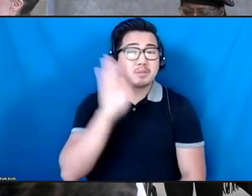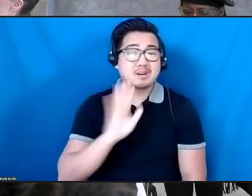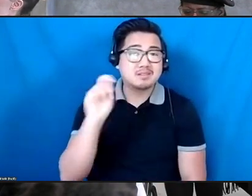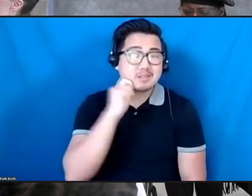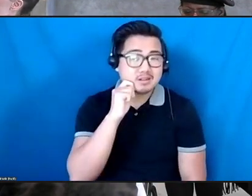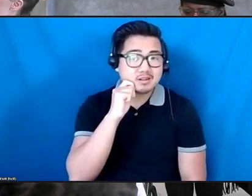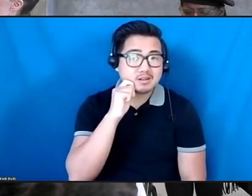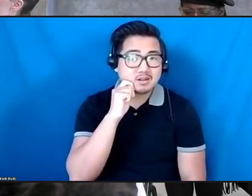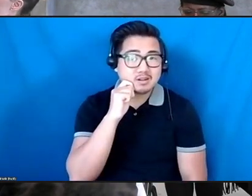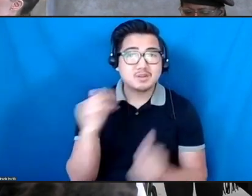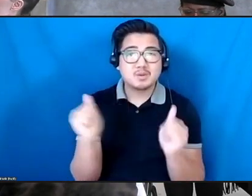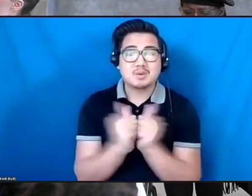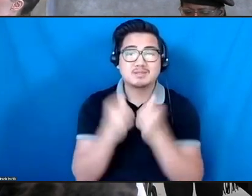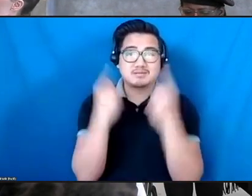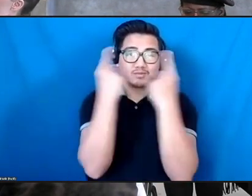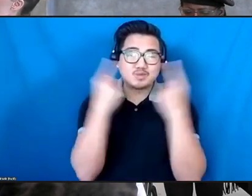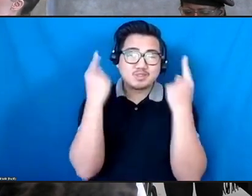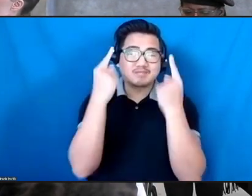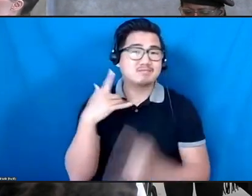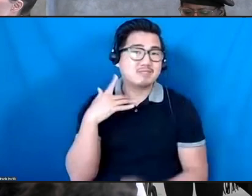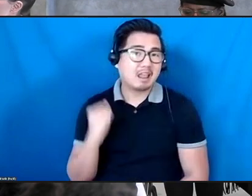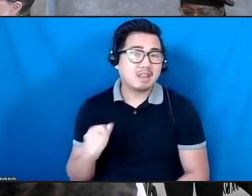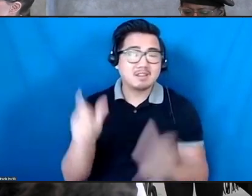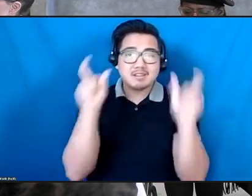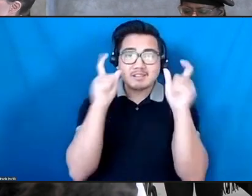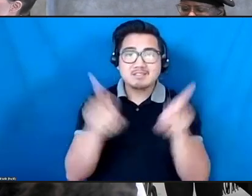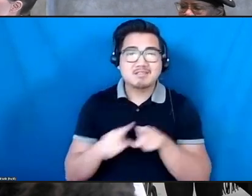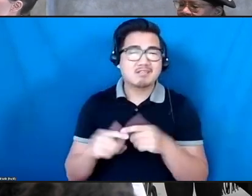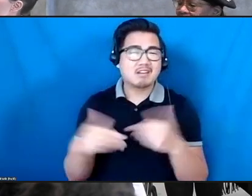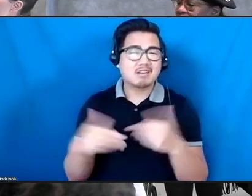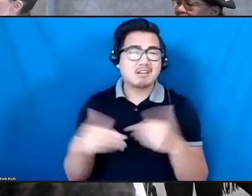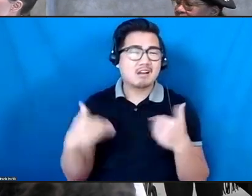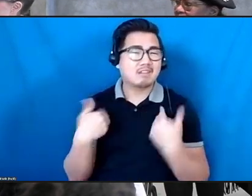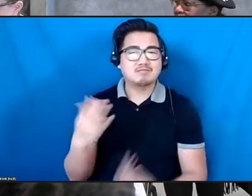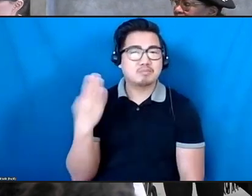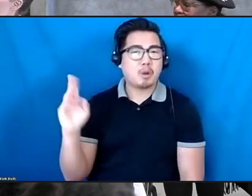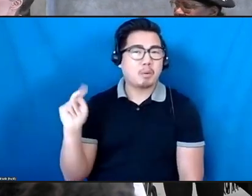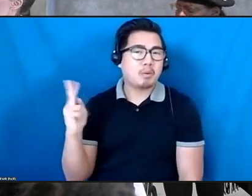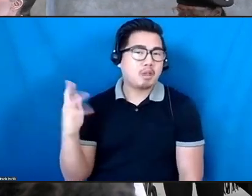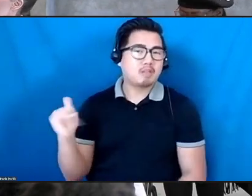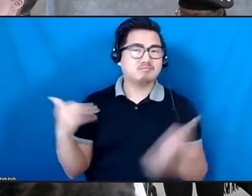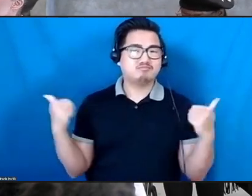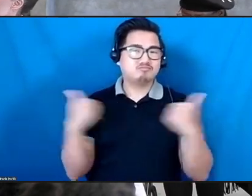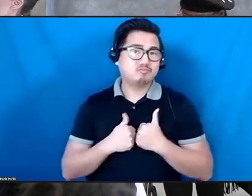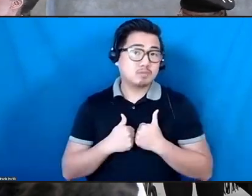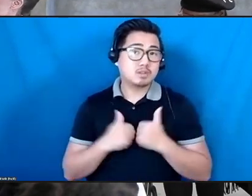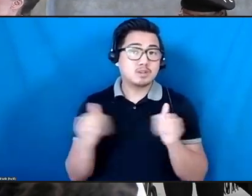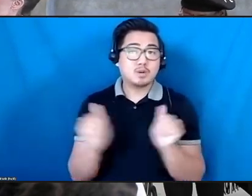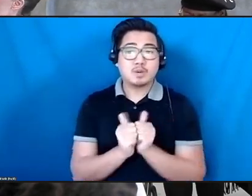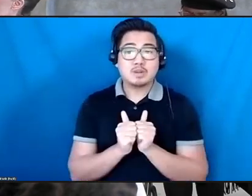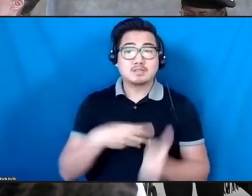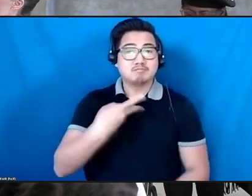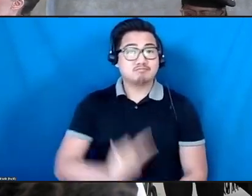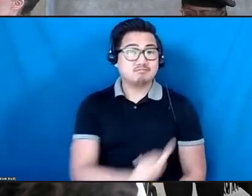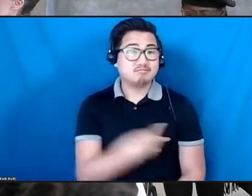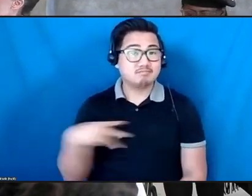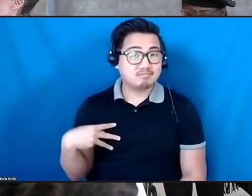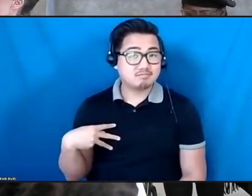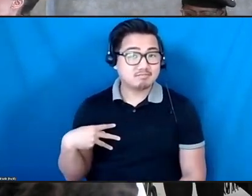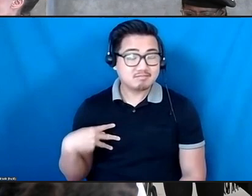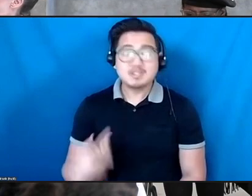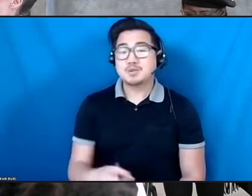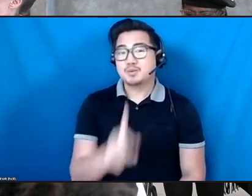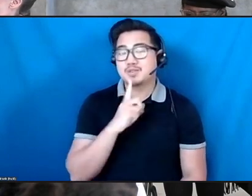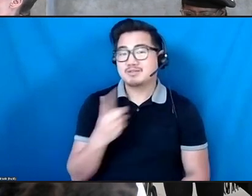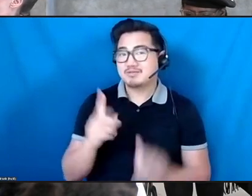round silver glasses, and I'm wearing a navy, whatever, jacket with checks on it. So it's wonderful to be here with